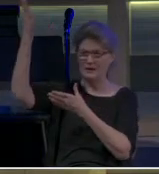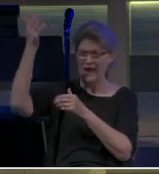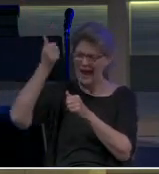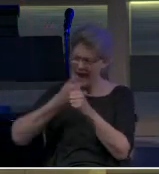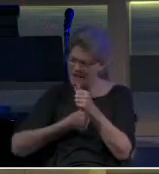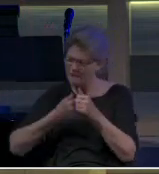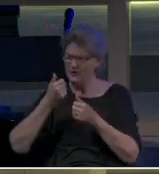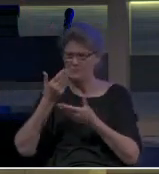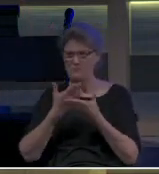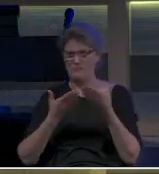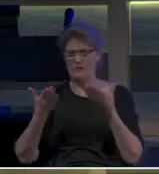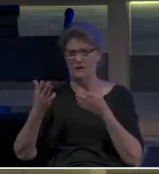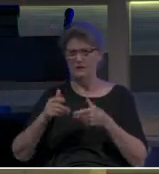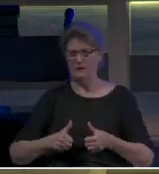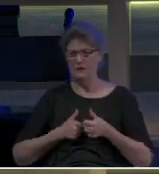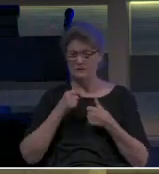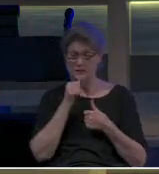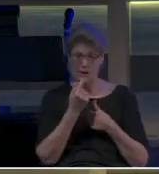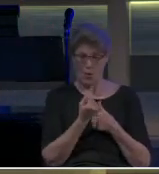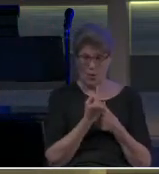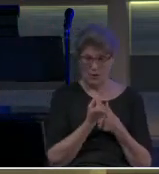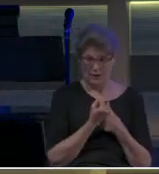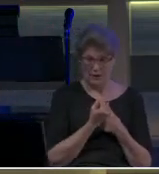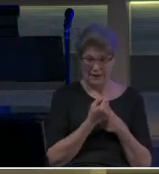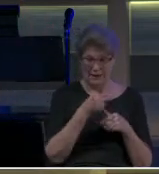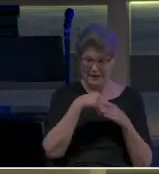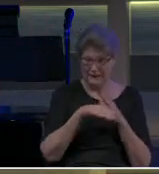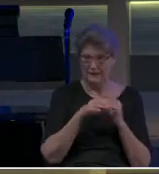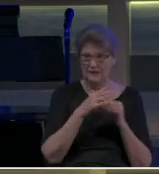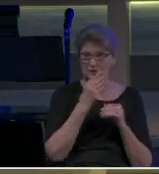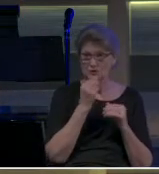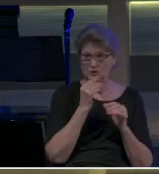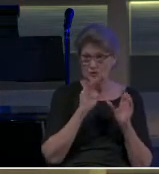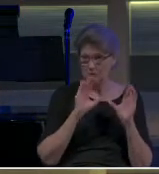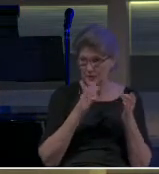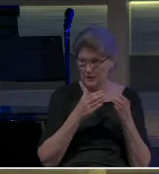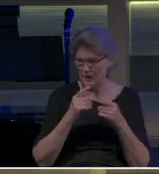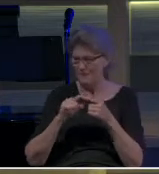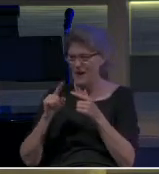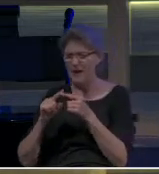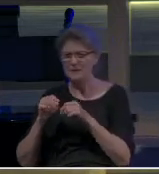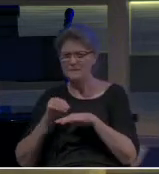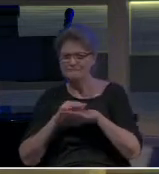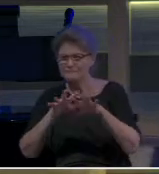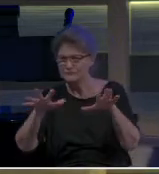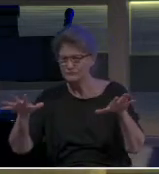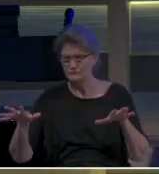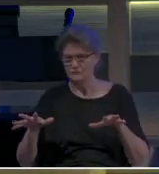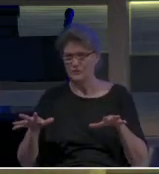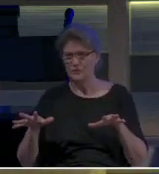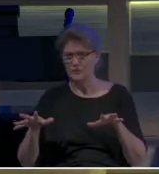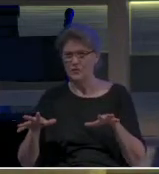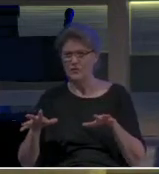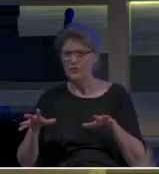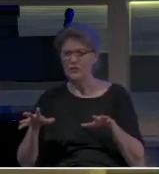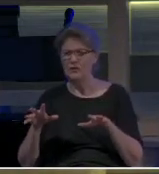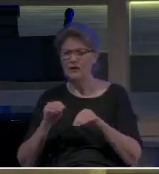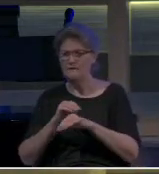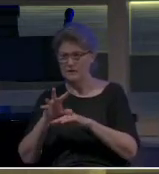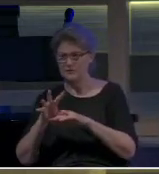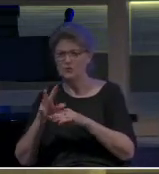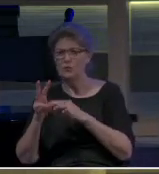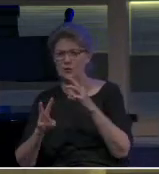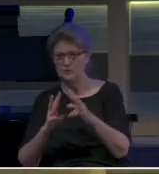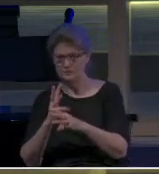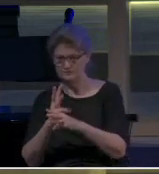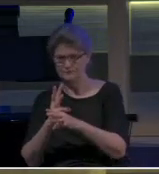of their lives. Not only within the Jewish community, but as it impacts outside the Jewish community as